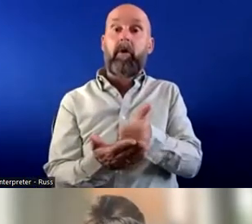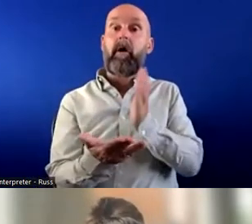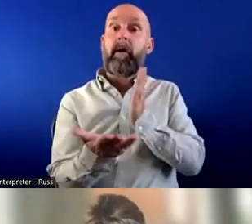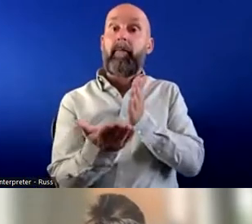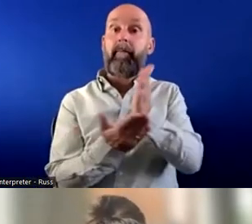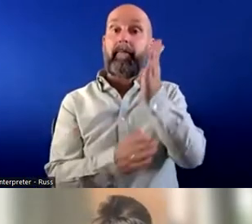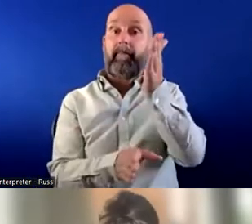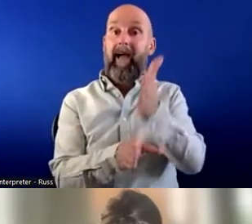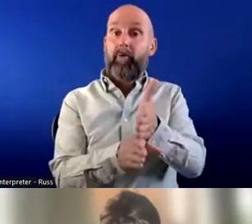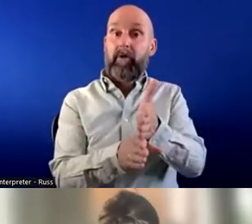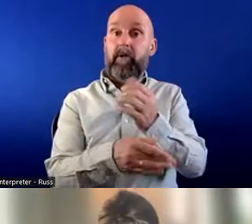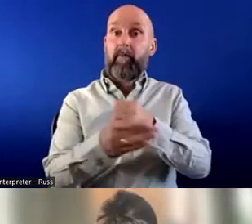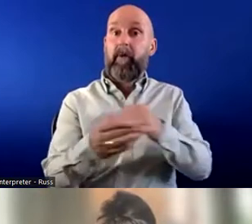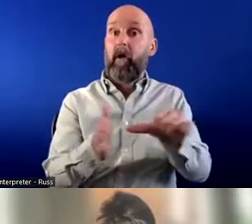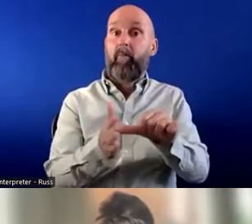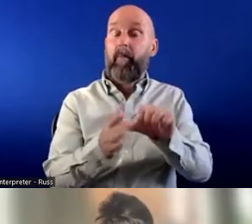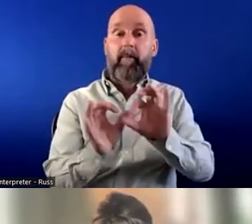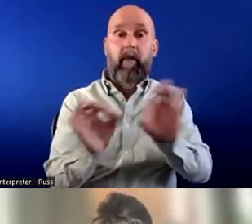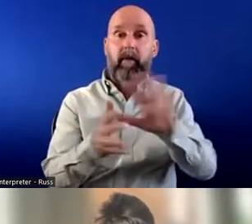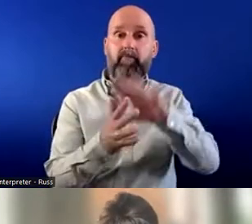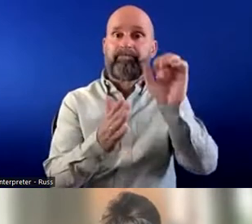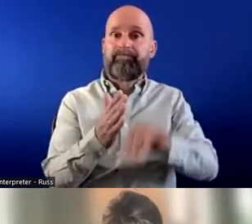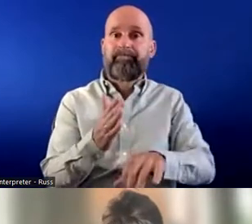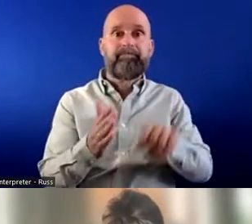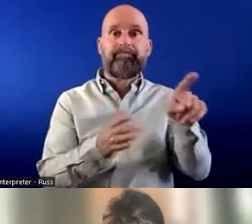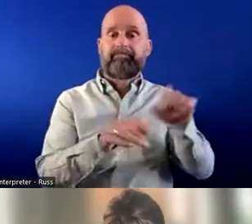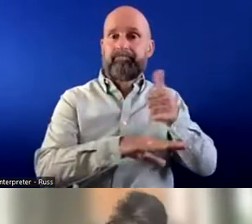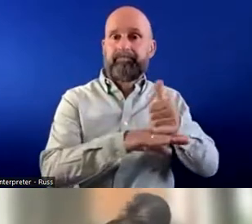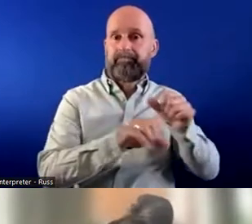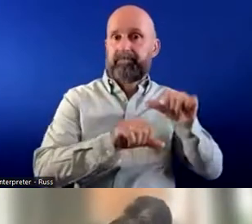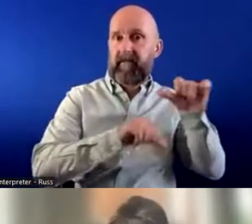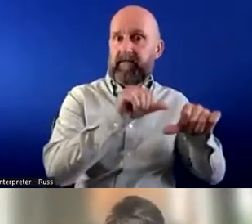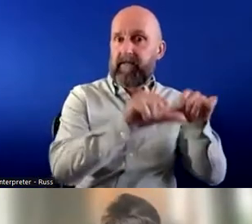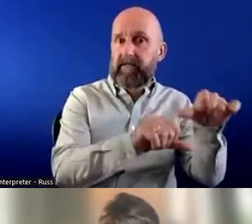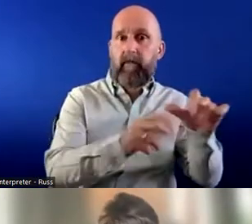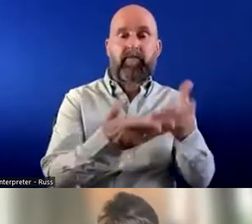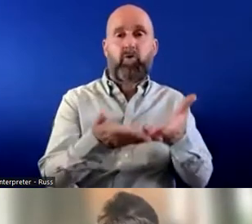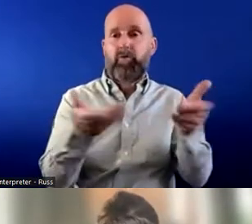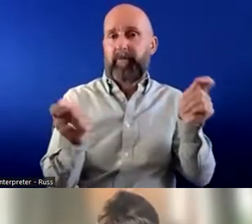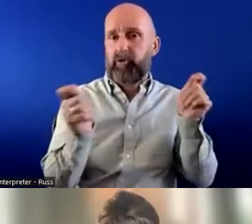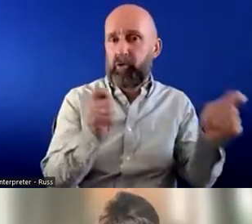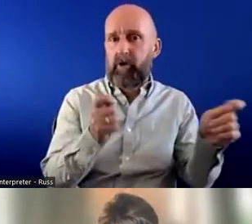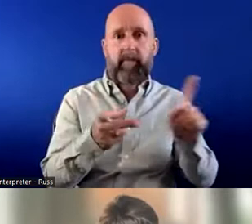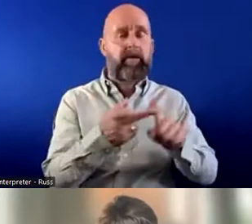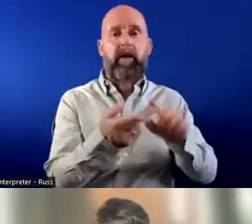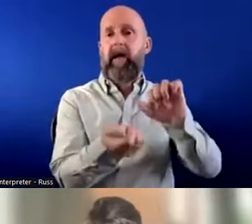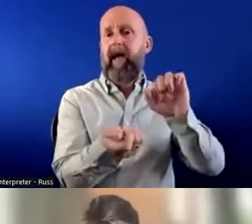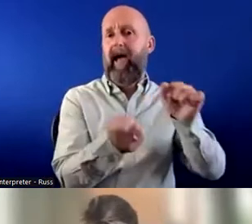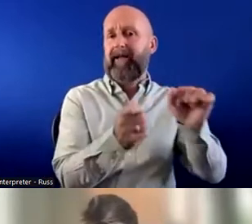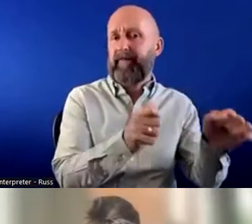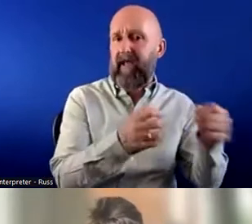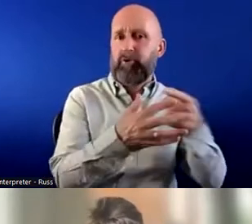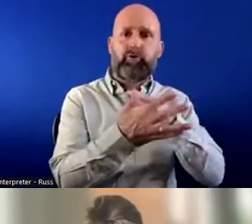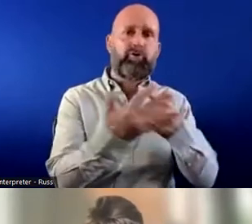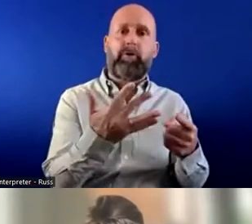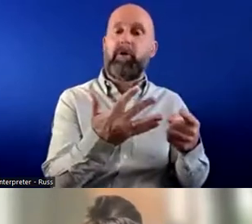the problem so all of the systems that need to be in place with any uh reasonable adjustments and adaptations that has